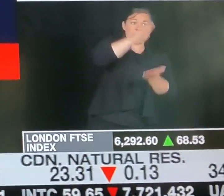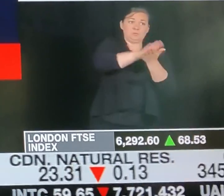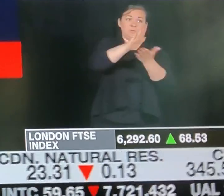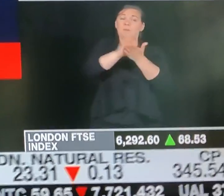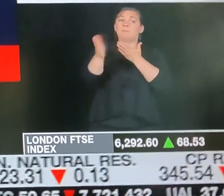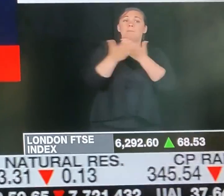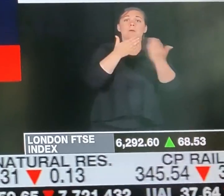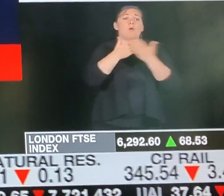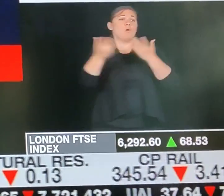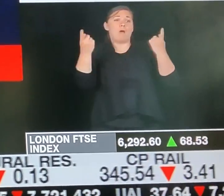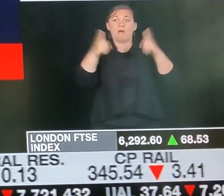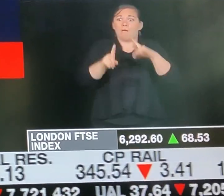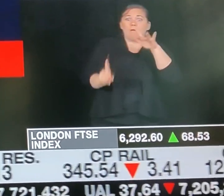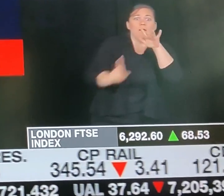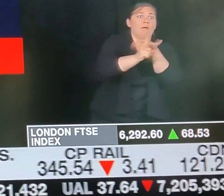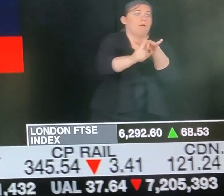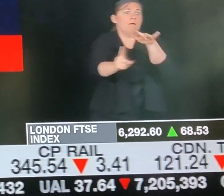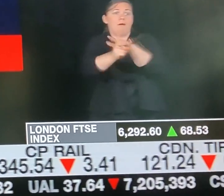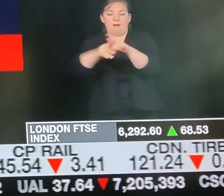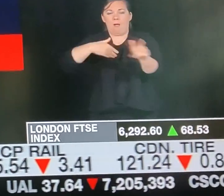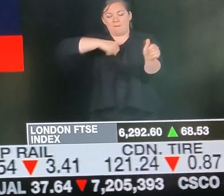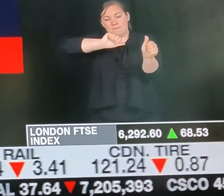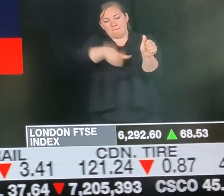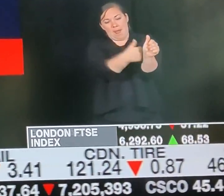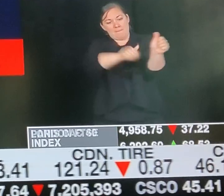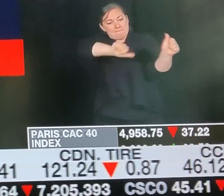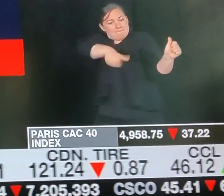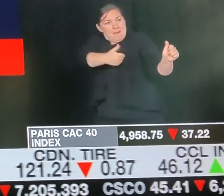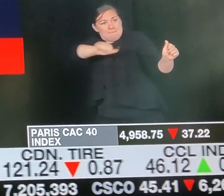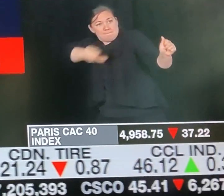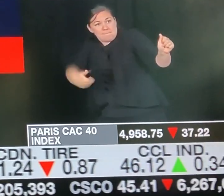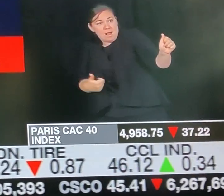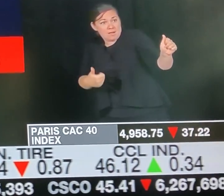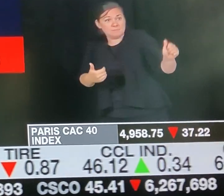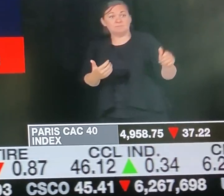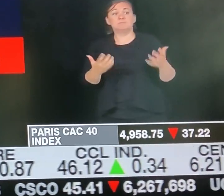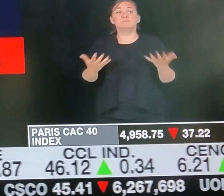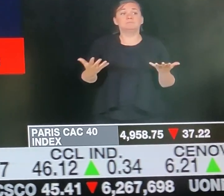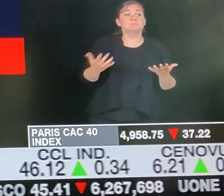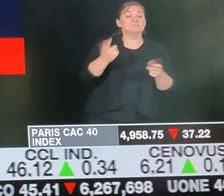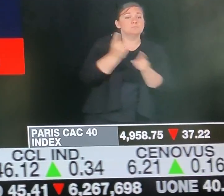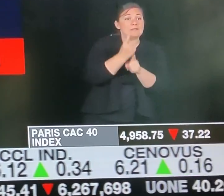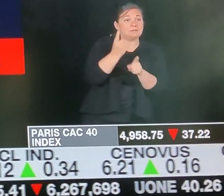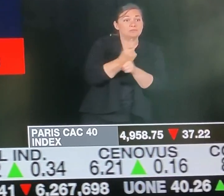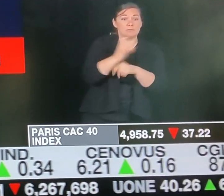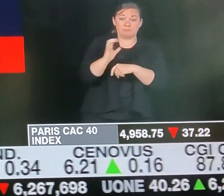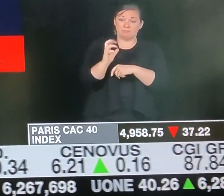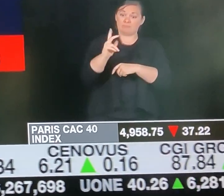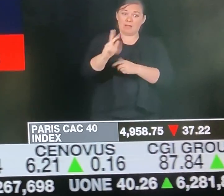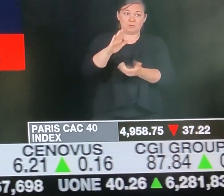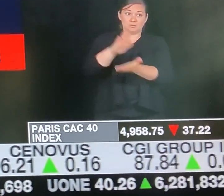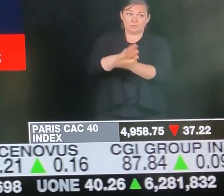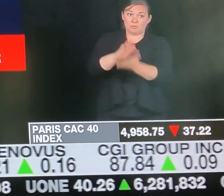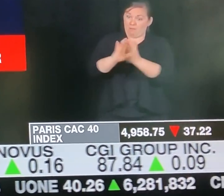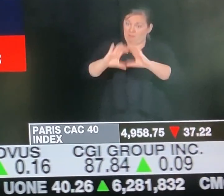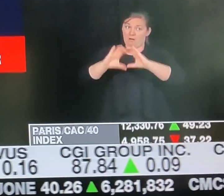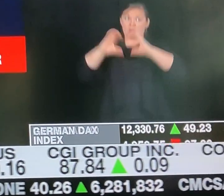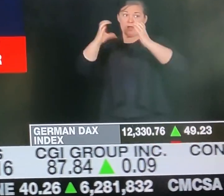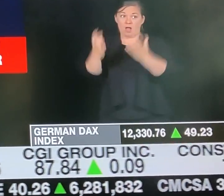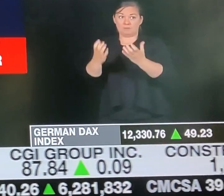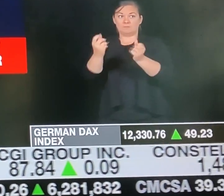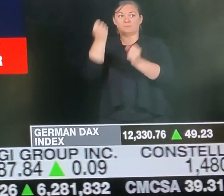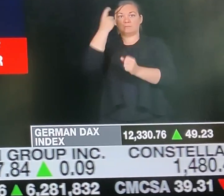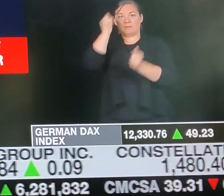an adaptive delivery model that blends the in-class instruction with online room. It would include alternate days or